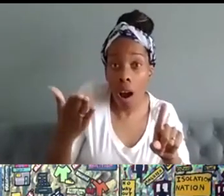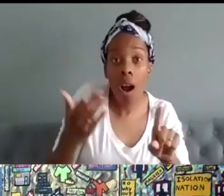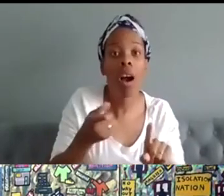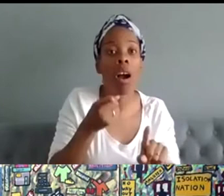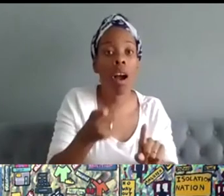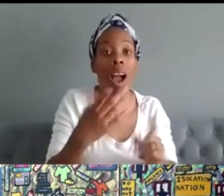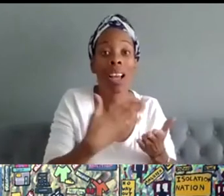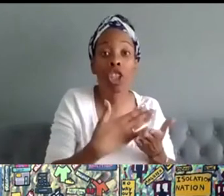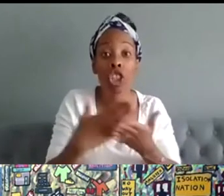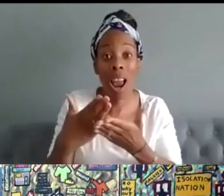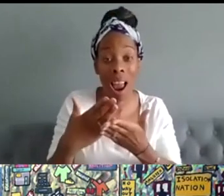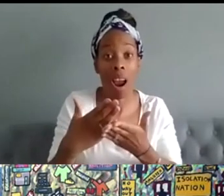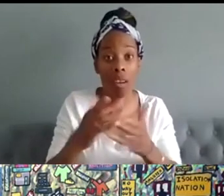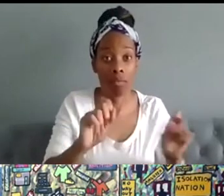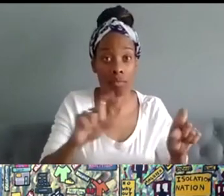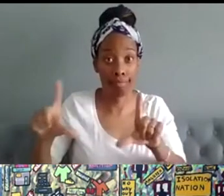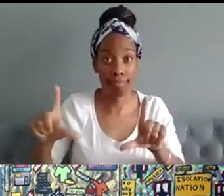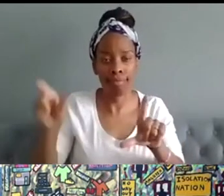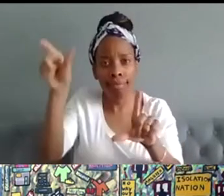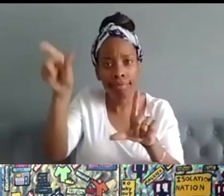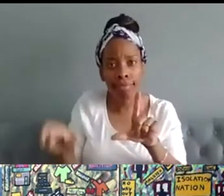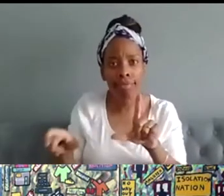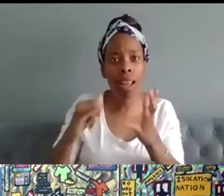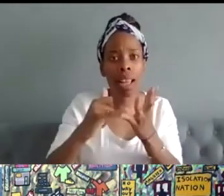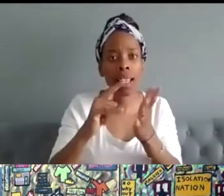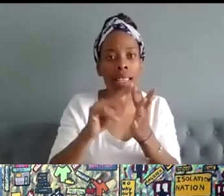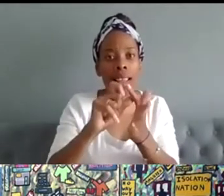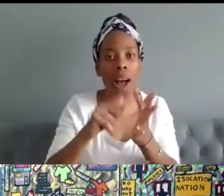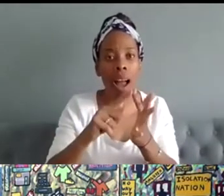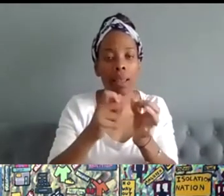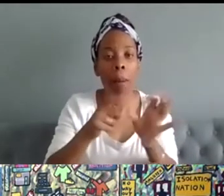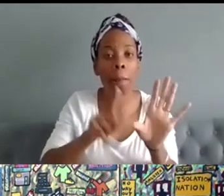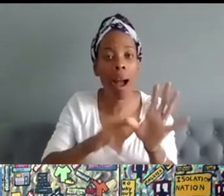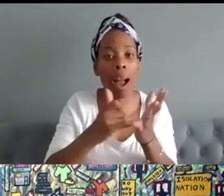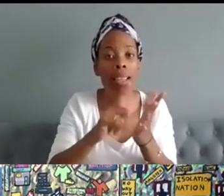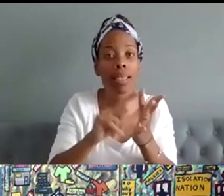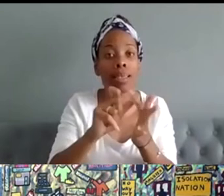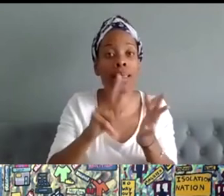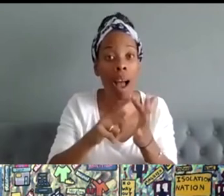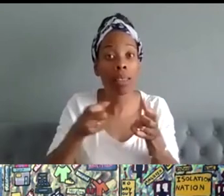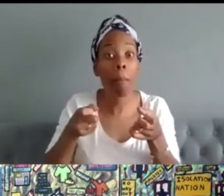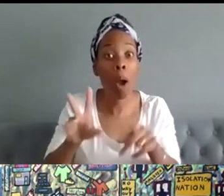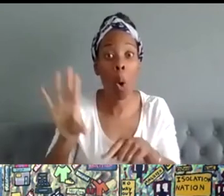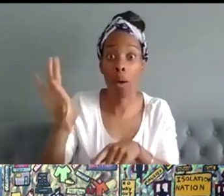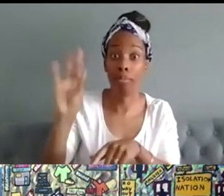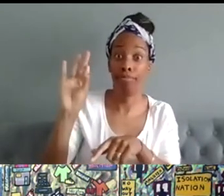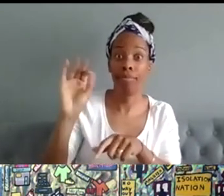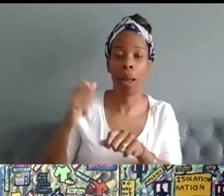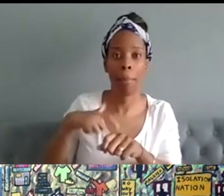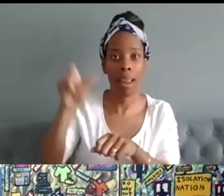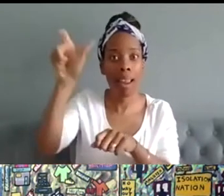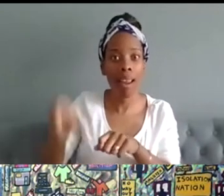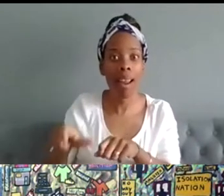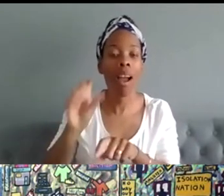side-by-side mode you'll still be able to see the panelists and our BSL interpreters so I'm just gonna say goodbye